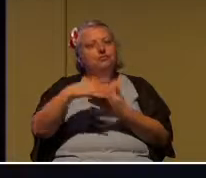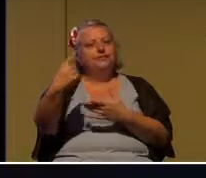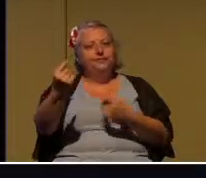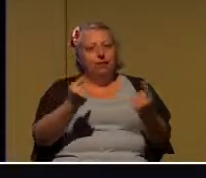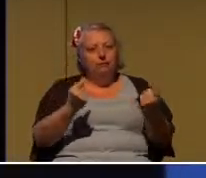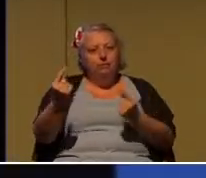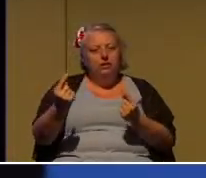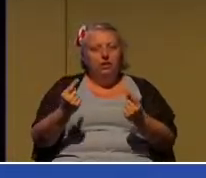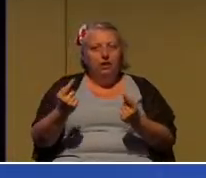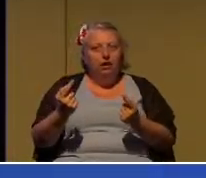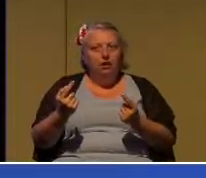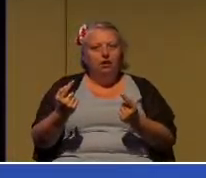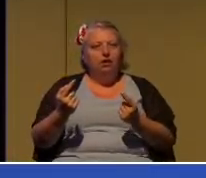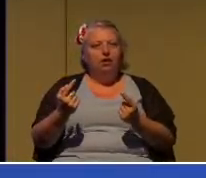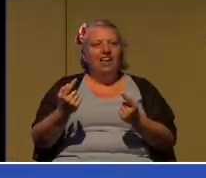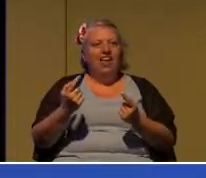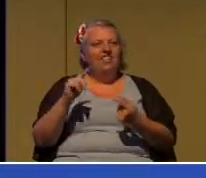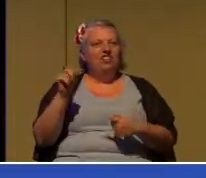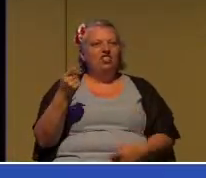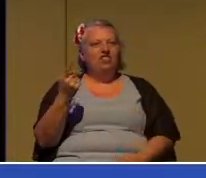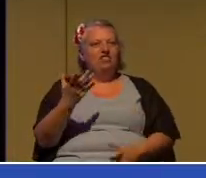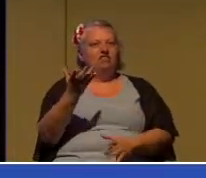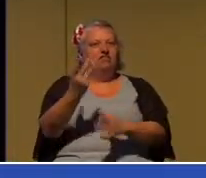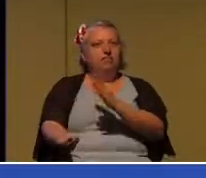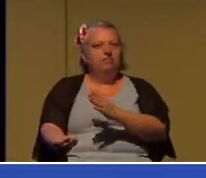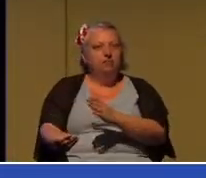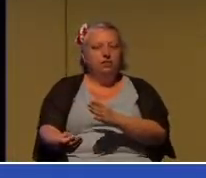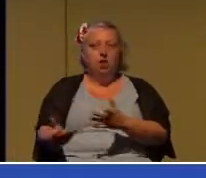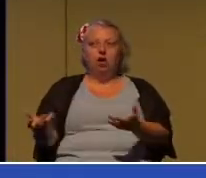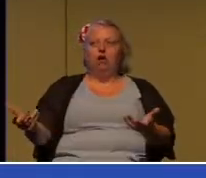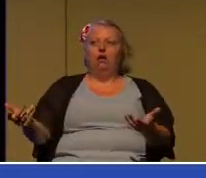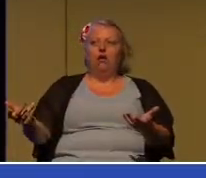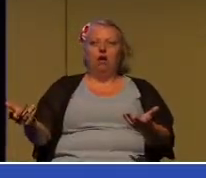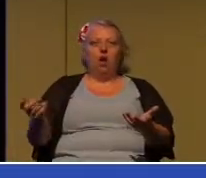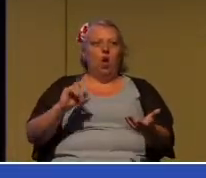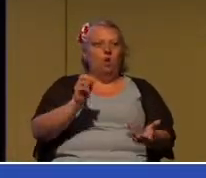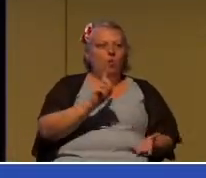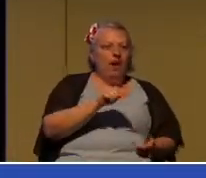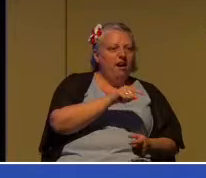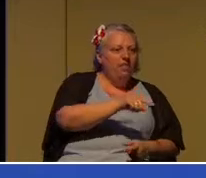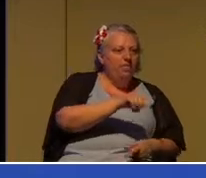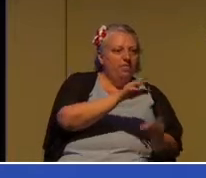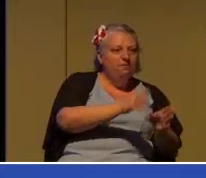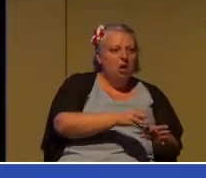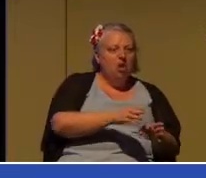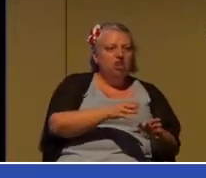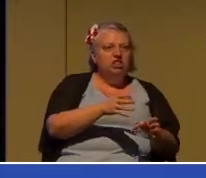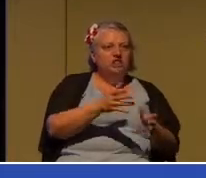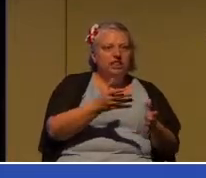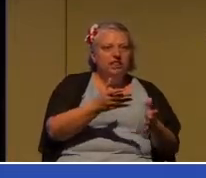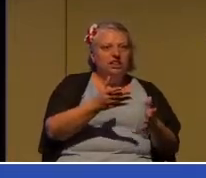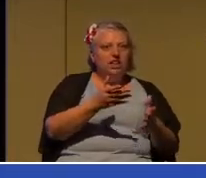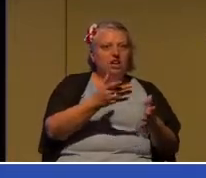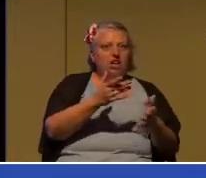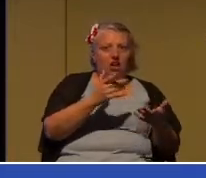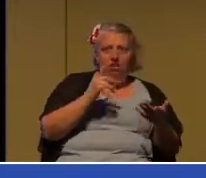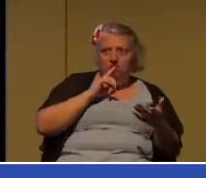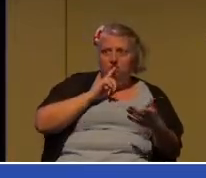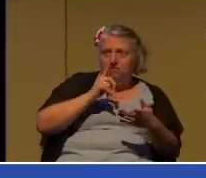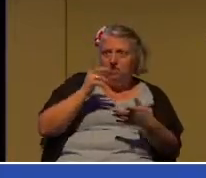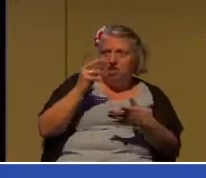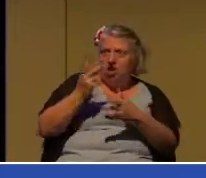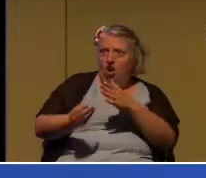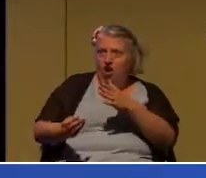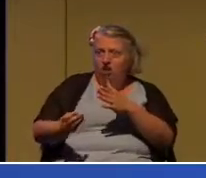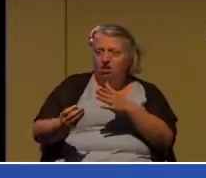Are they not gone? Where are they? And why are they not here? That is destructive and it is hurtful. And in a similar fashion,